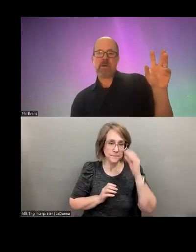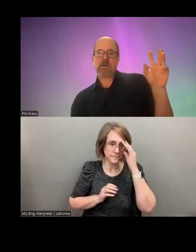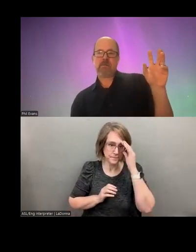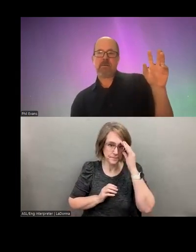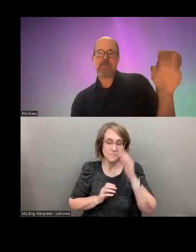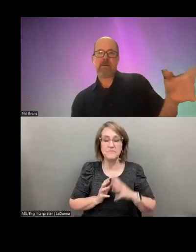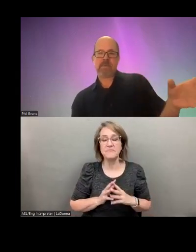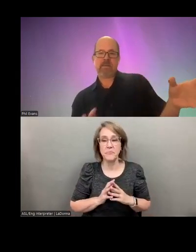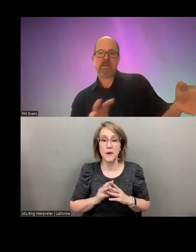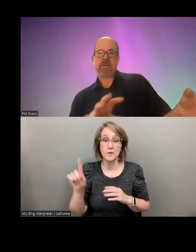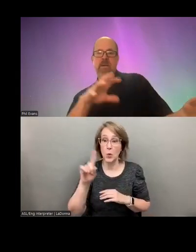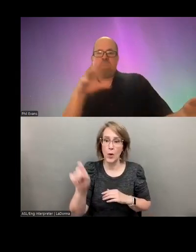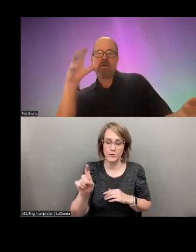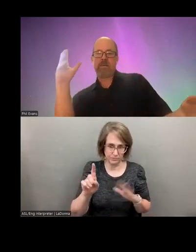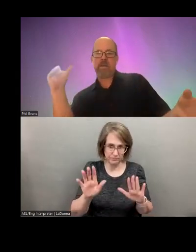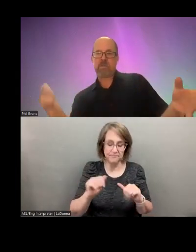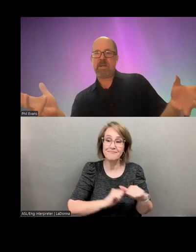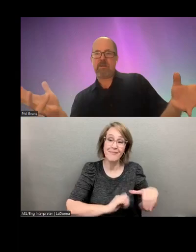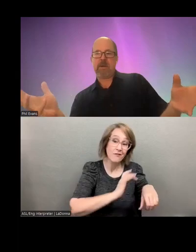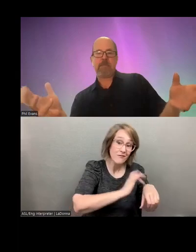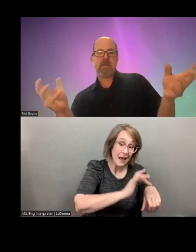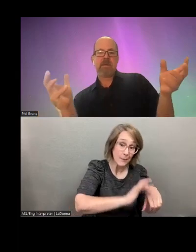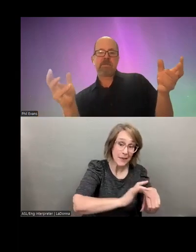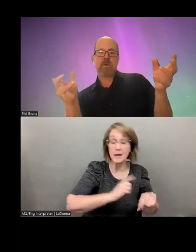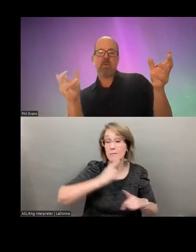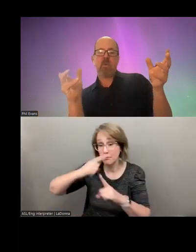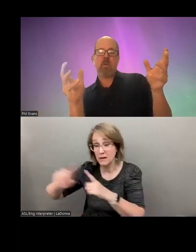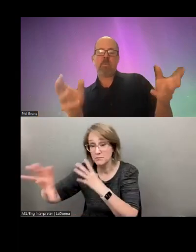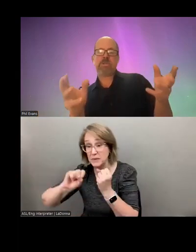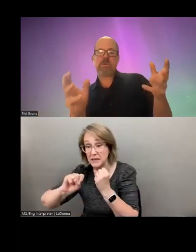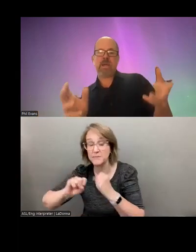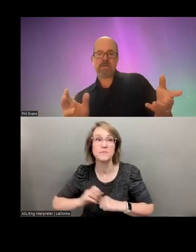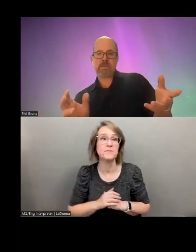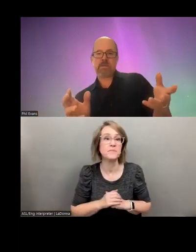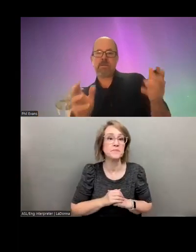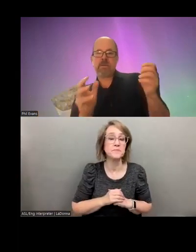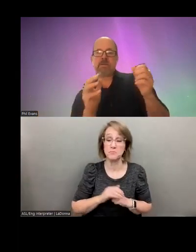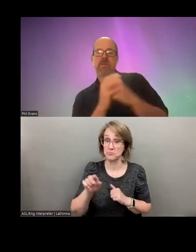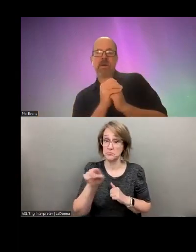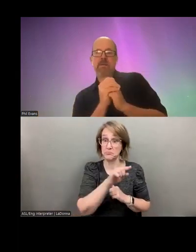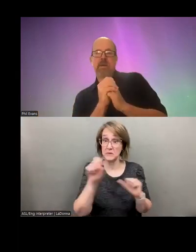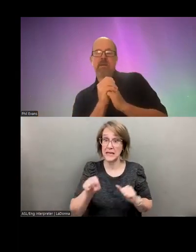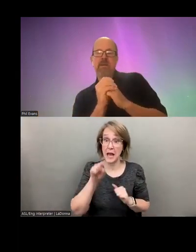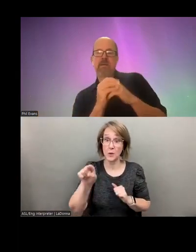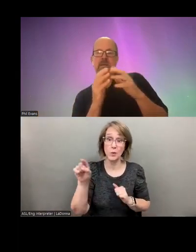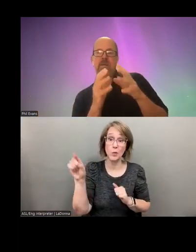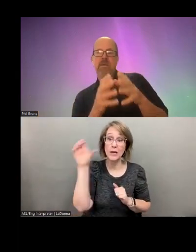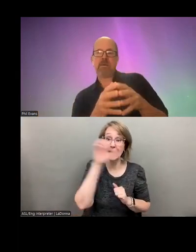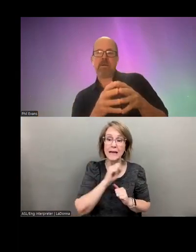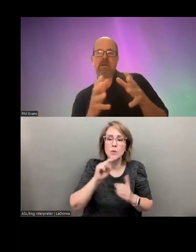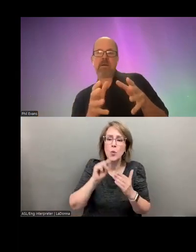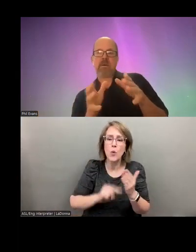question of availability and, and speed, right? So what would you guess is the recommended